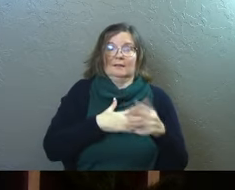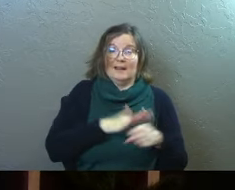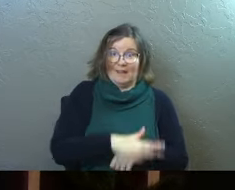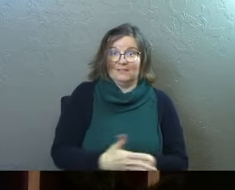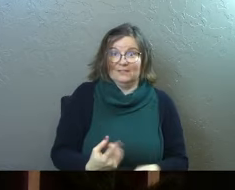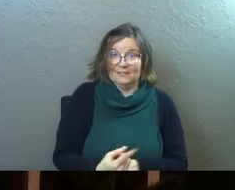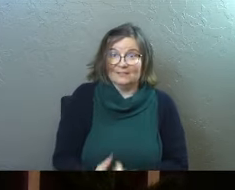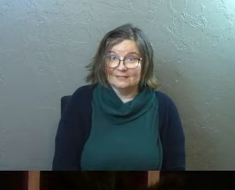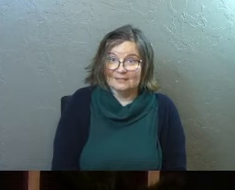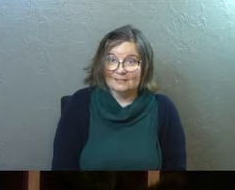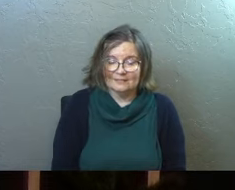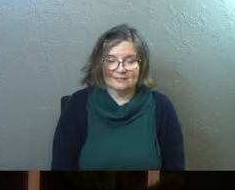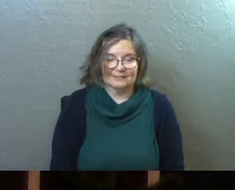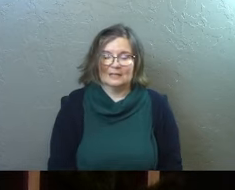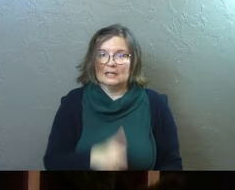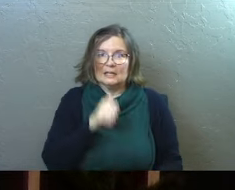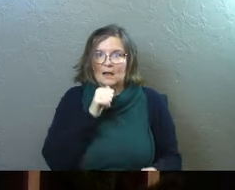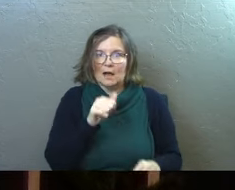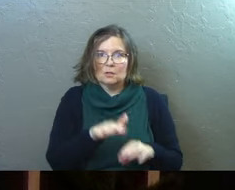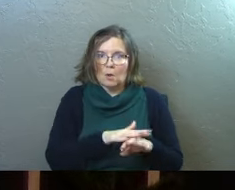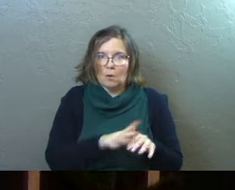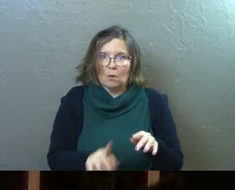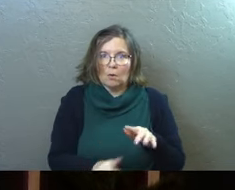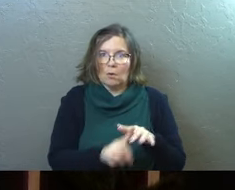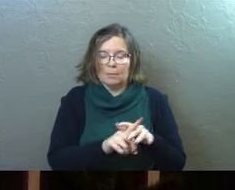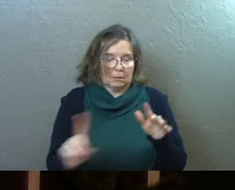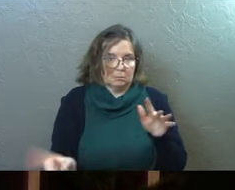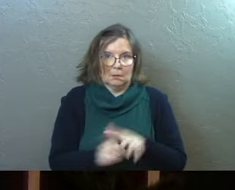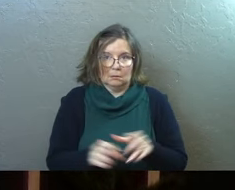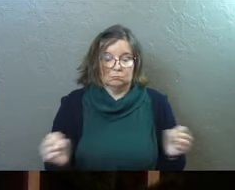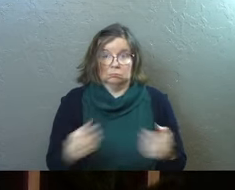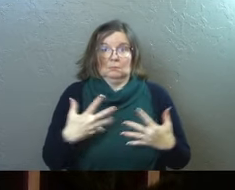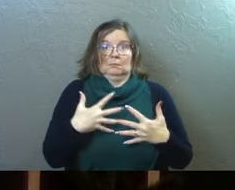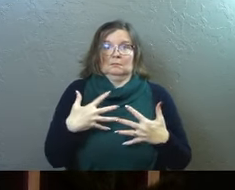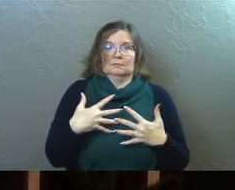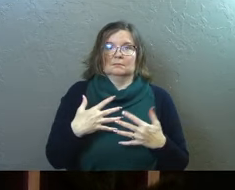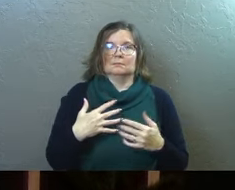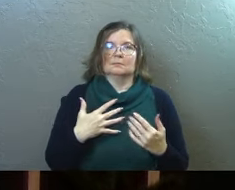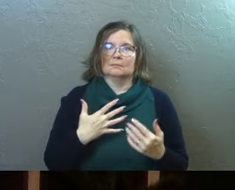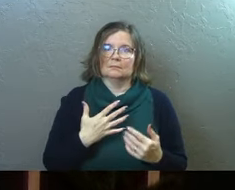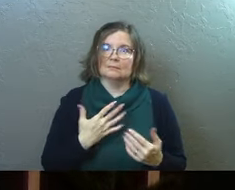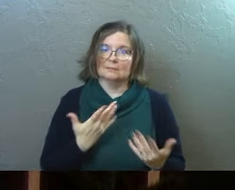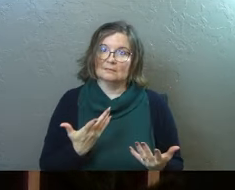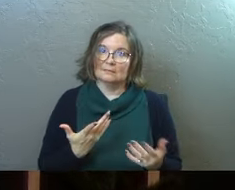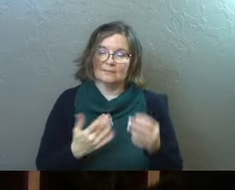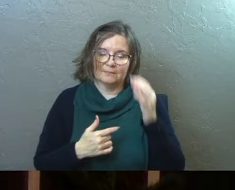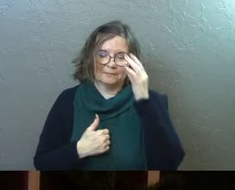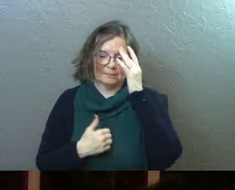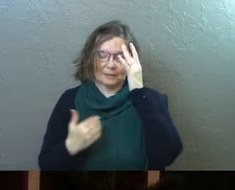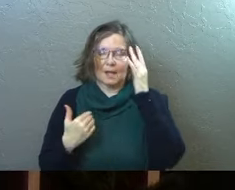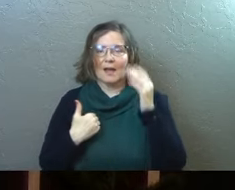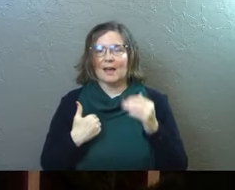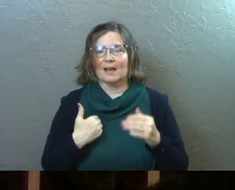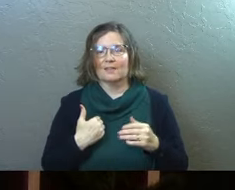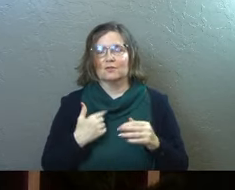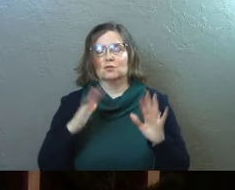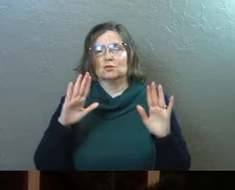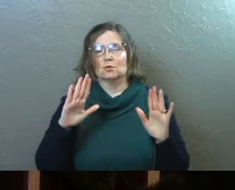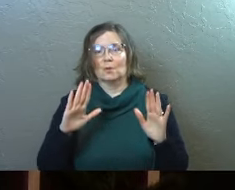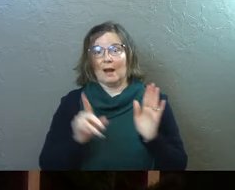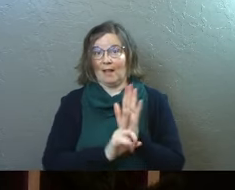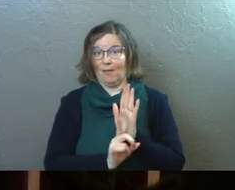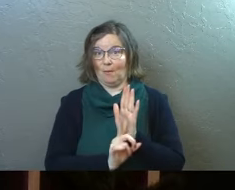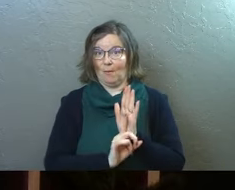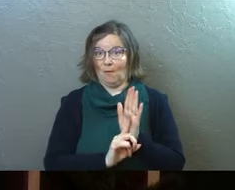enough. Suddenly, um, it's like a jump scare, right? Suddenly, um, I've got this great, uh,